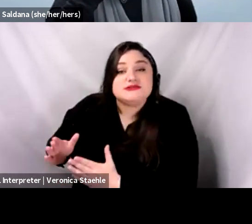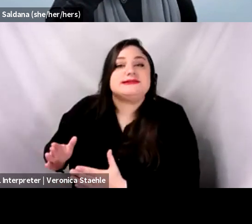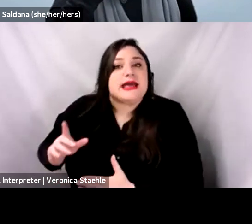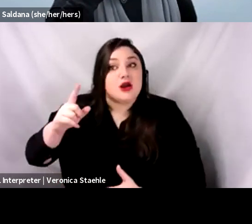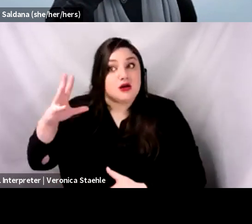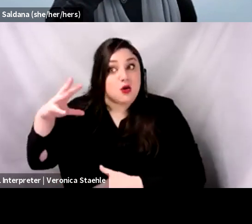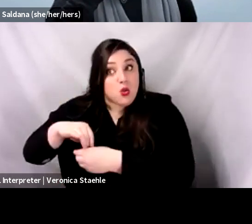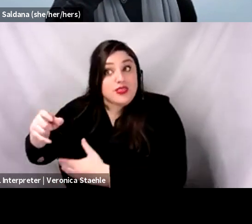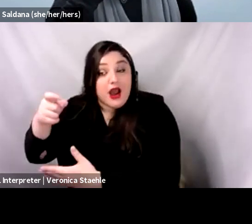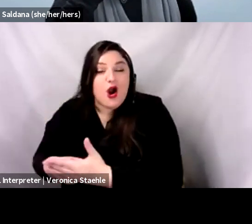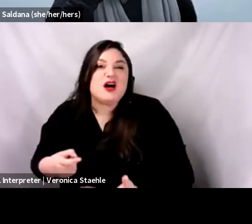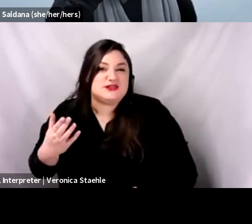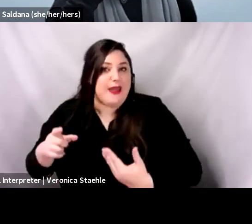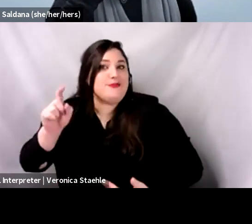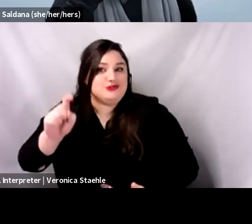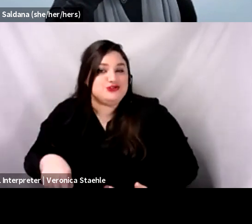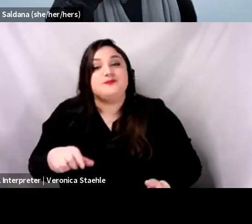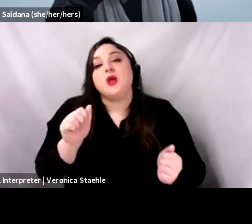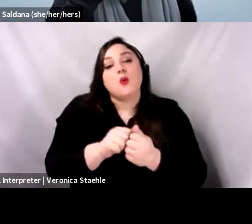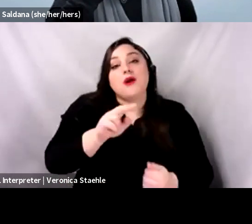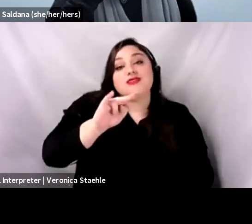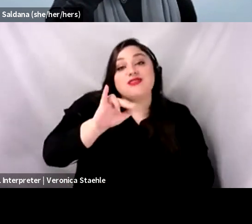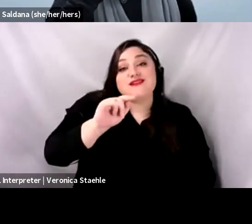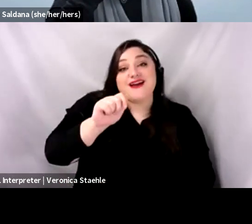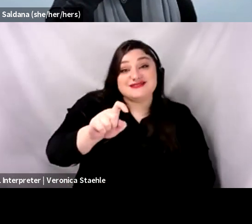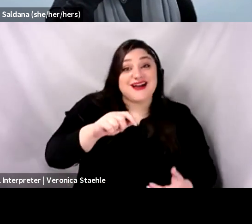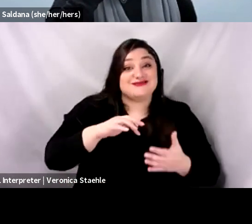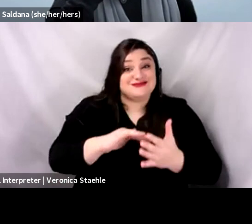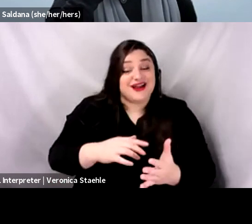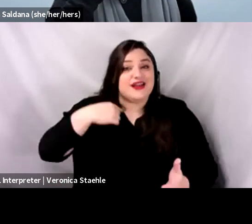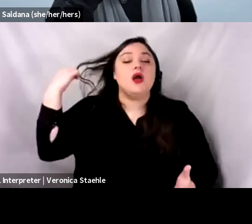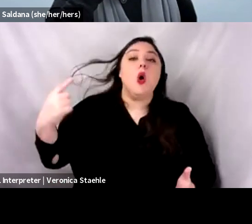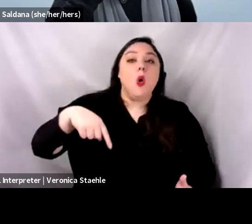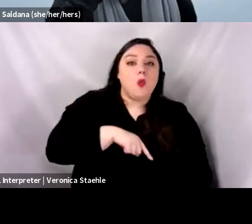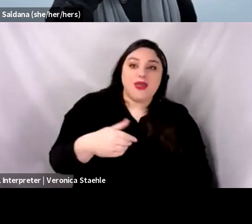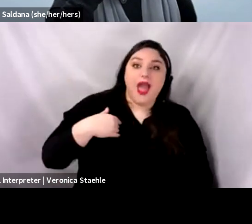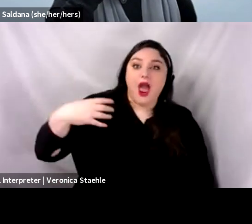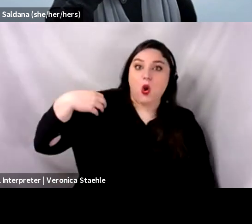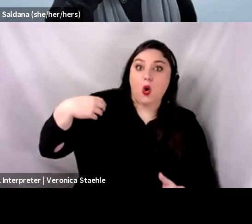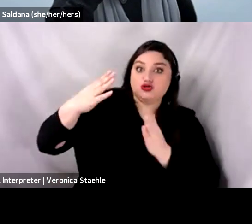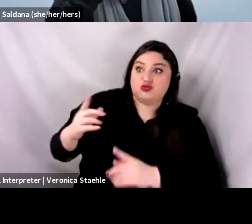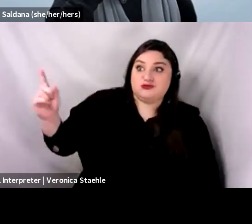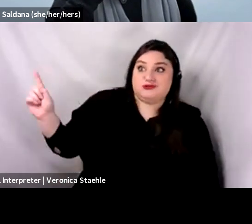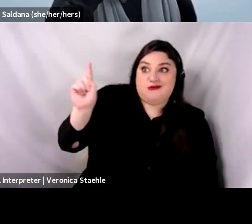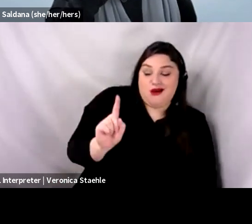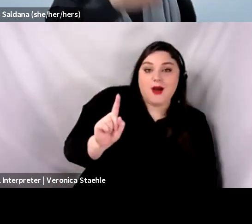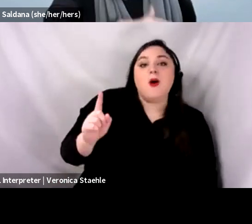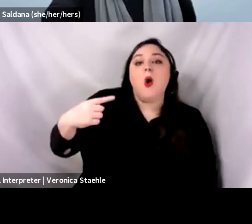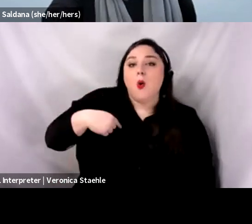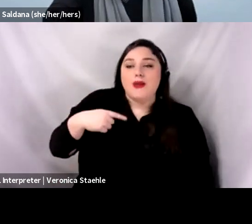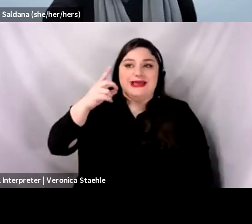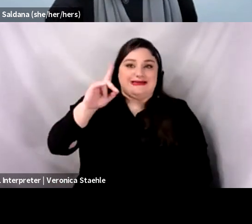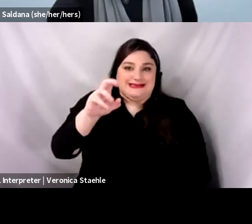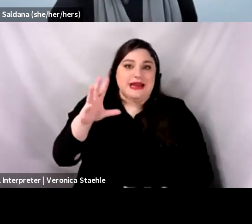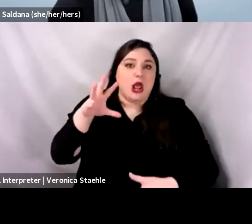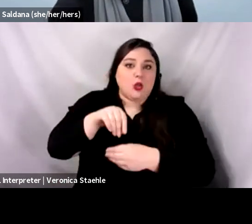you we did include the cost of the coach, you know, so when they were going for a site visit, how much time were they spending, you know, with the organization?